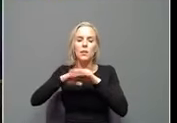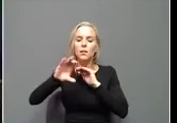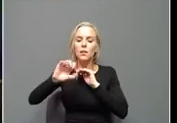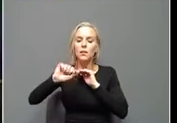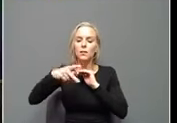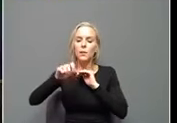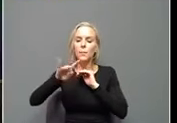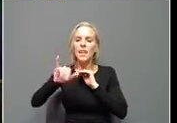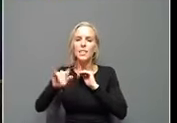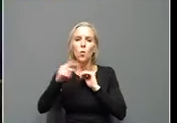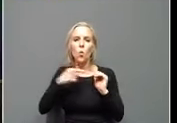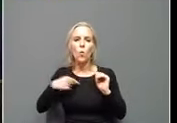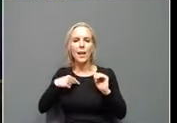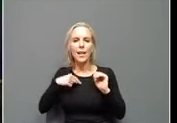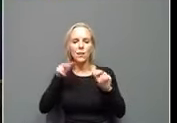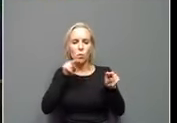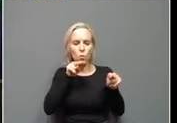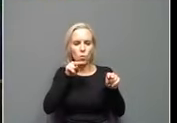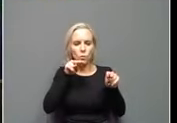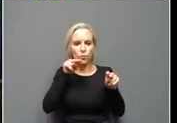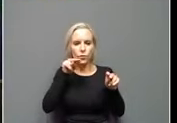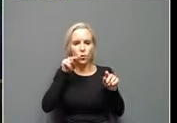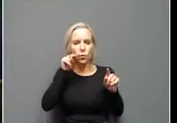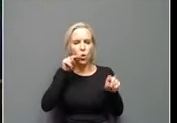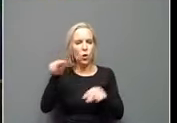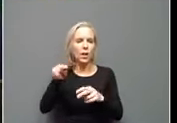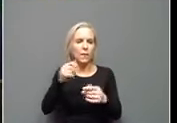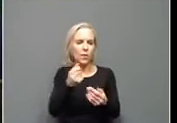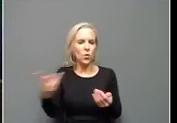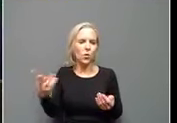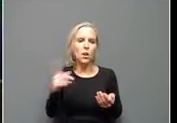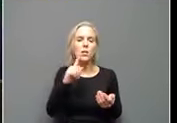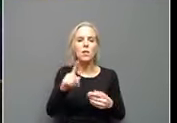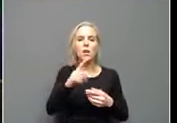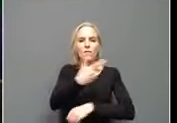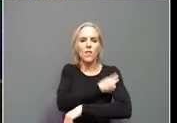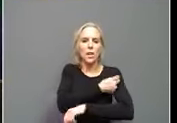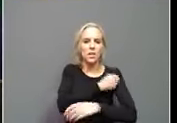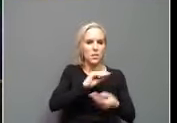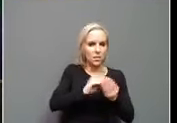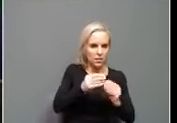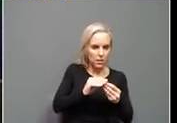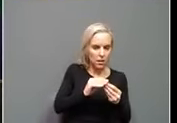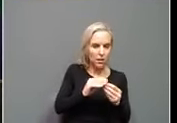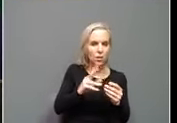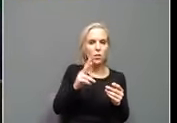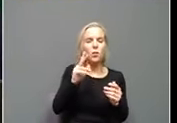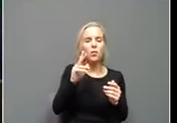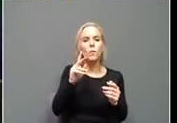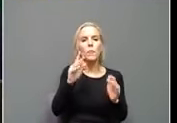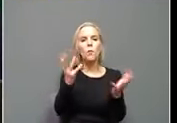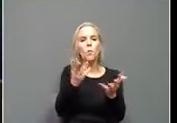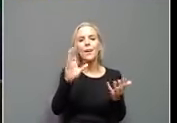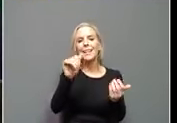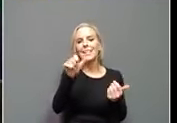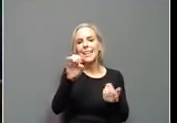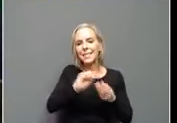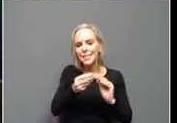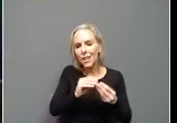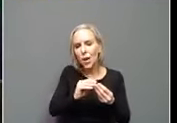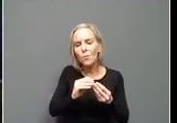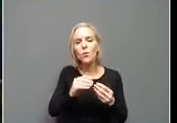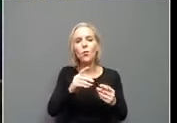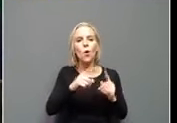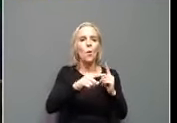of things. We're watching the vaccination number. We're also, uh, watching our case numbers, our positivity rate and